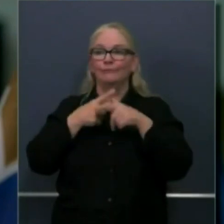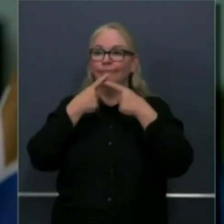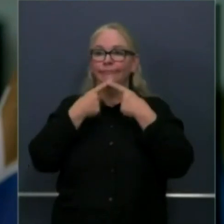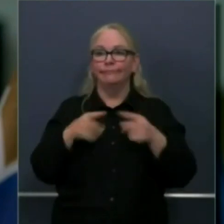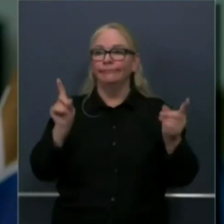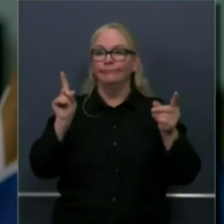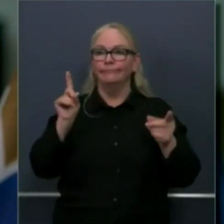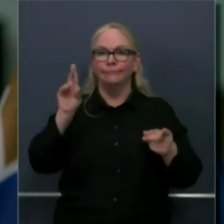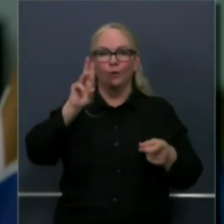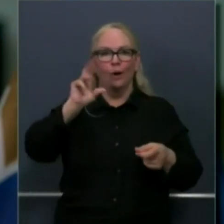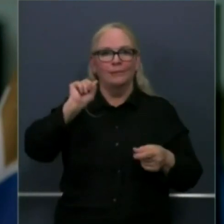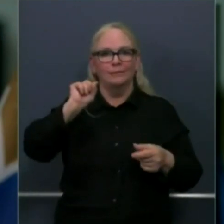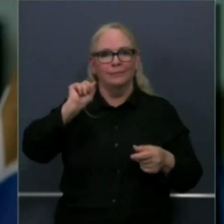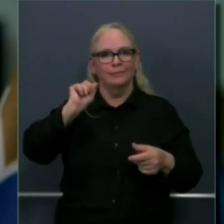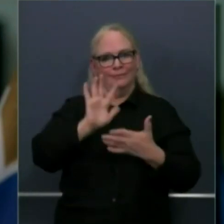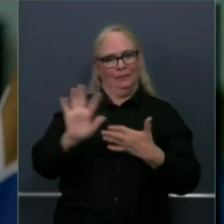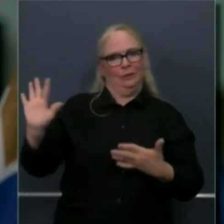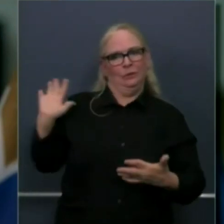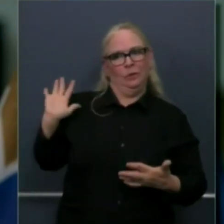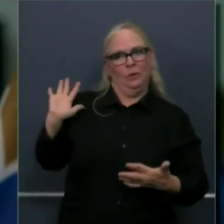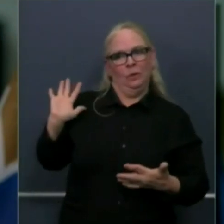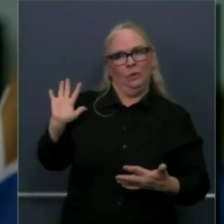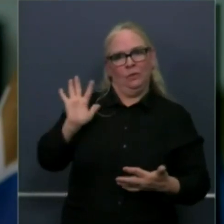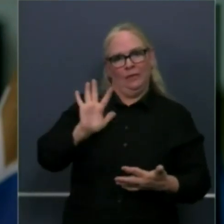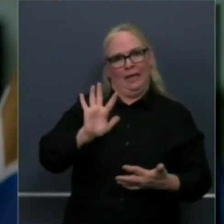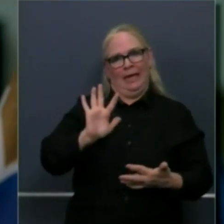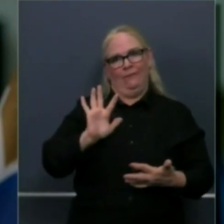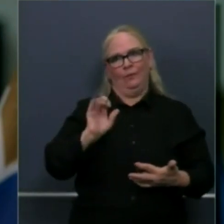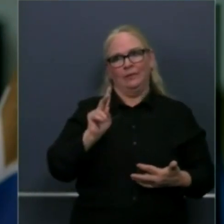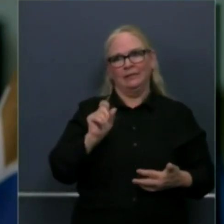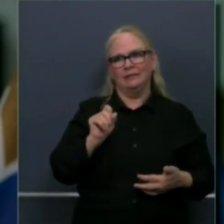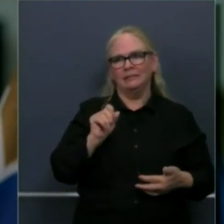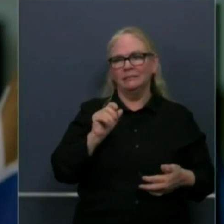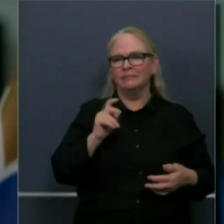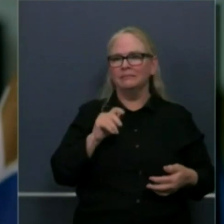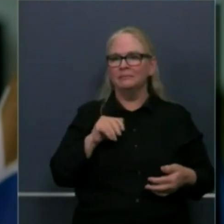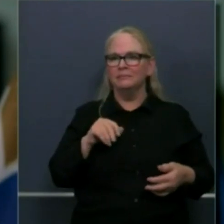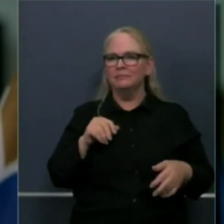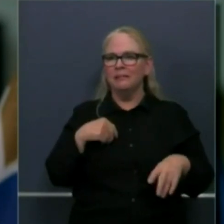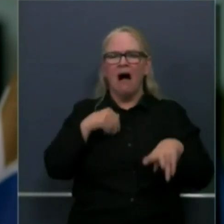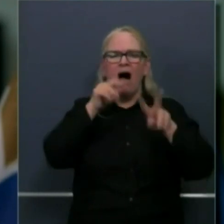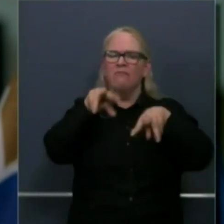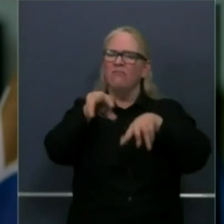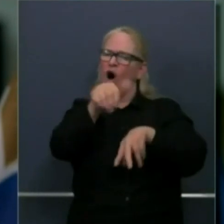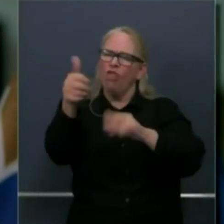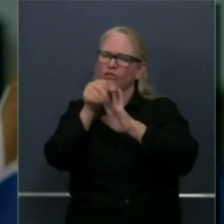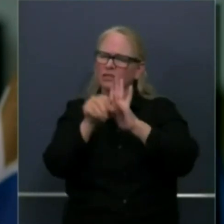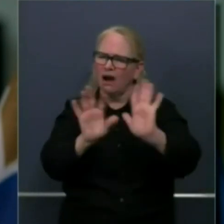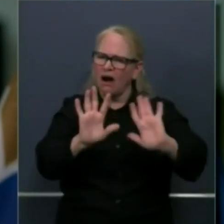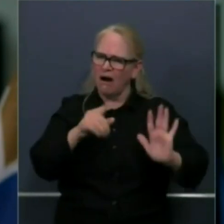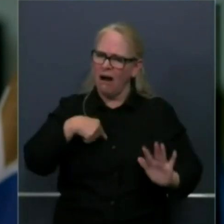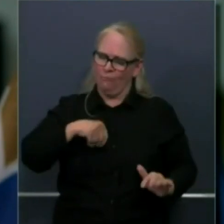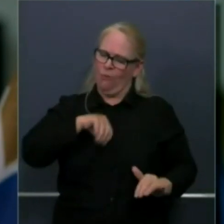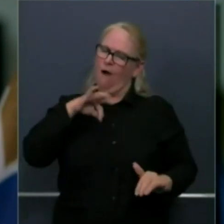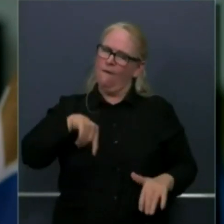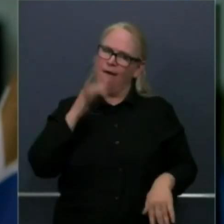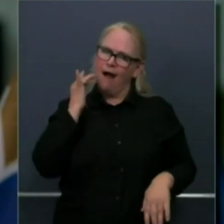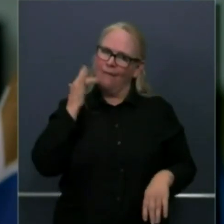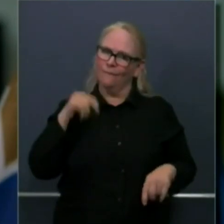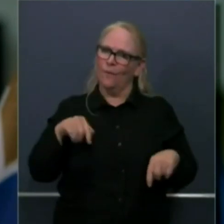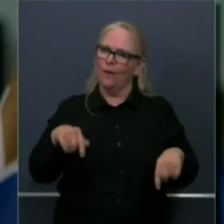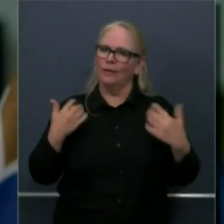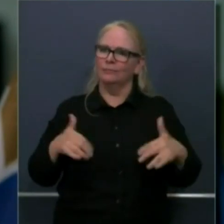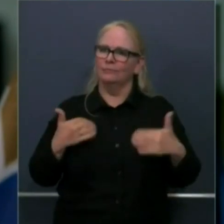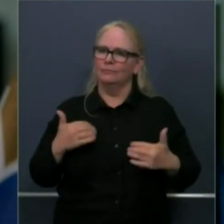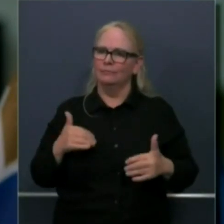or diminish the incredible work that other governors are doing uh but i'm just proud of california's work we talked about a project or announced a